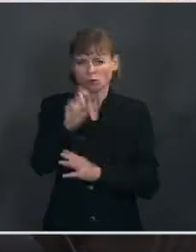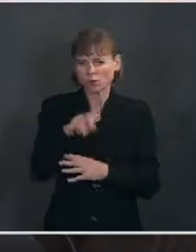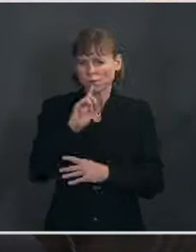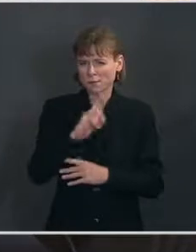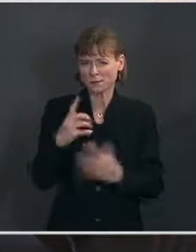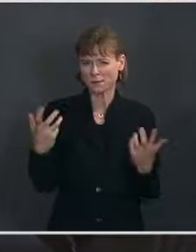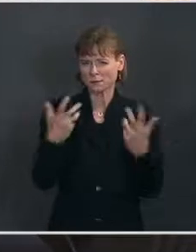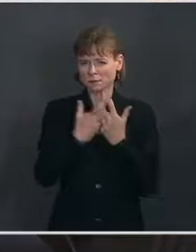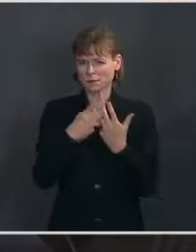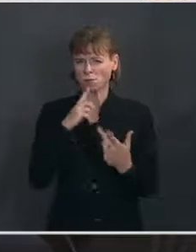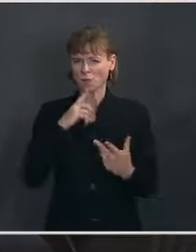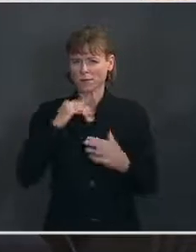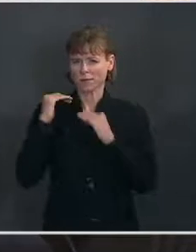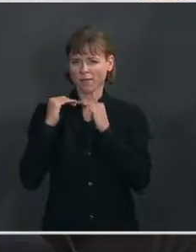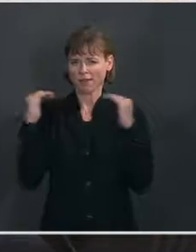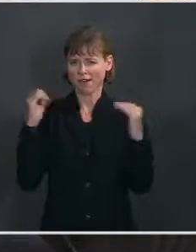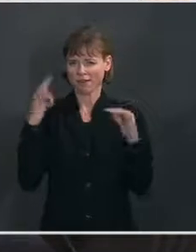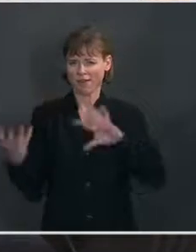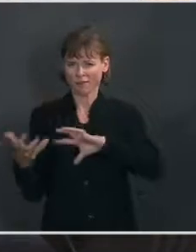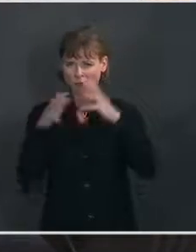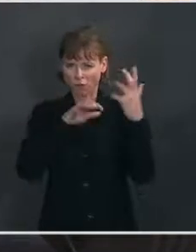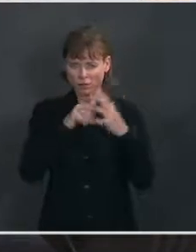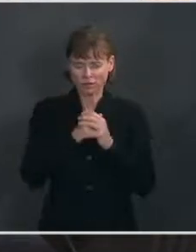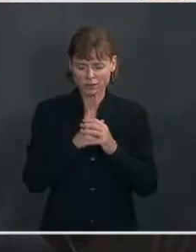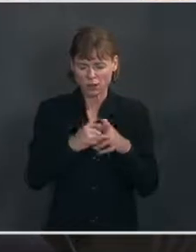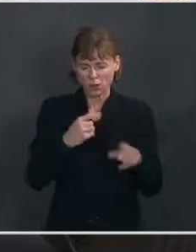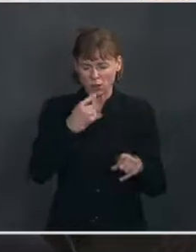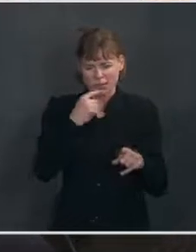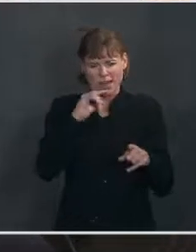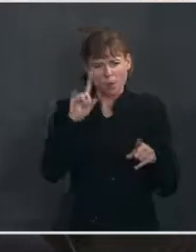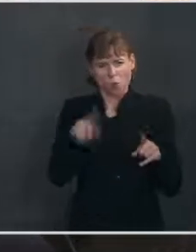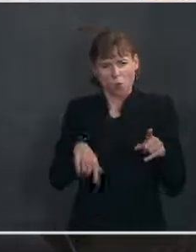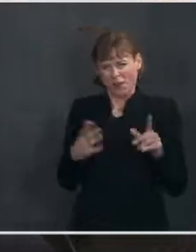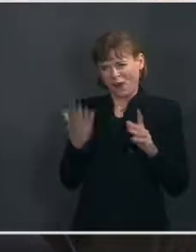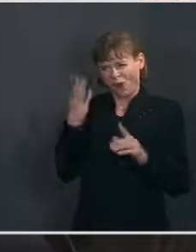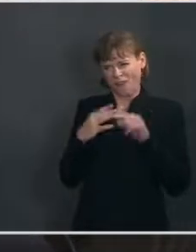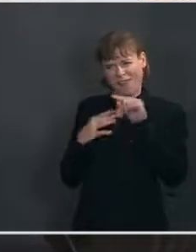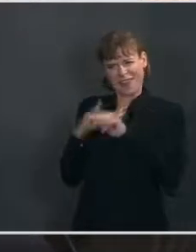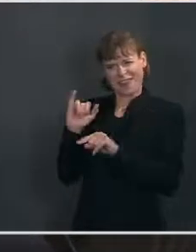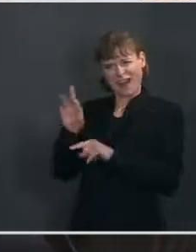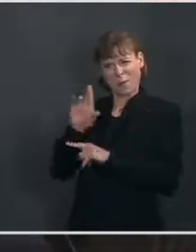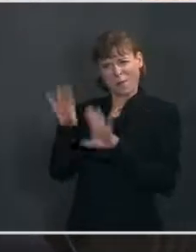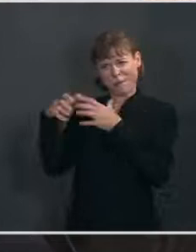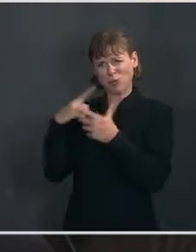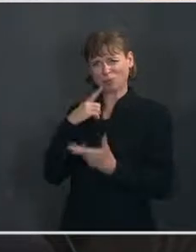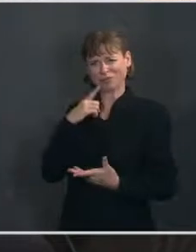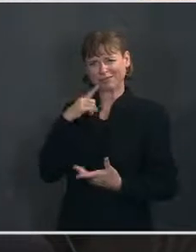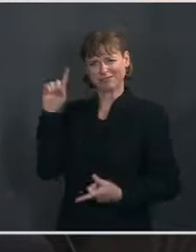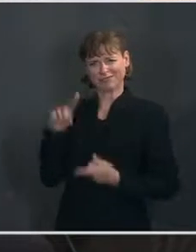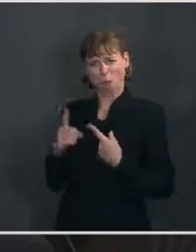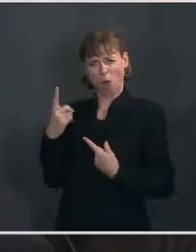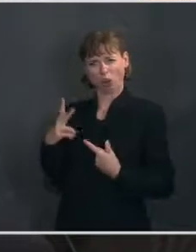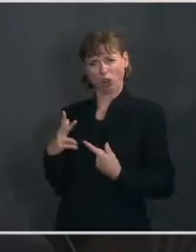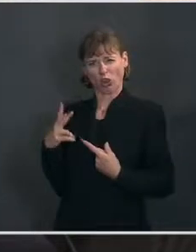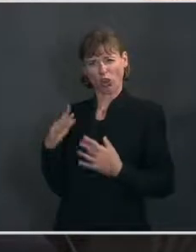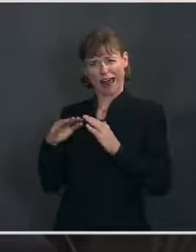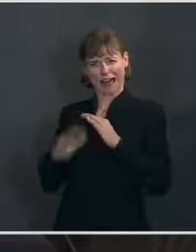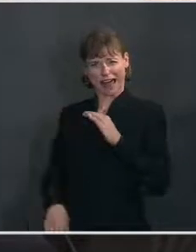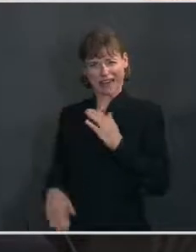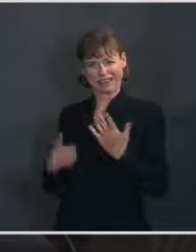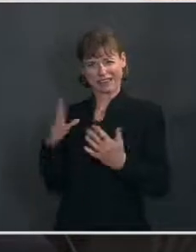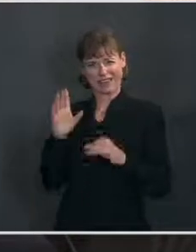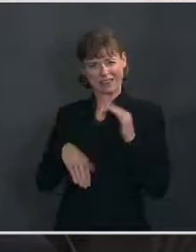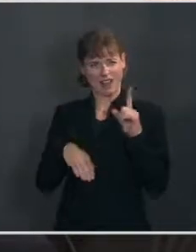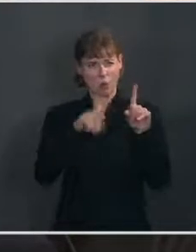group of 10 Senate Republicans, what they're offering, as you know, is more than a third less. The top line number, the 600 billion is more than a third less of that